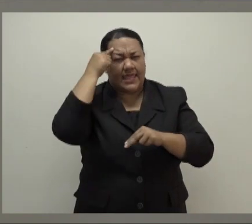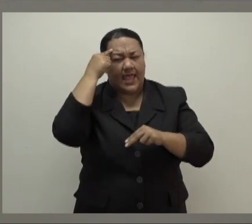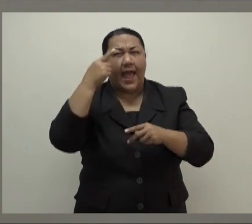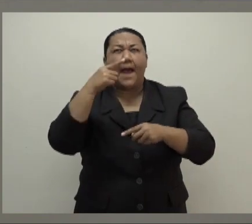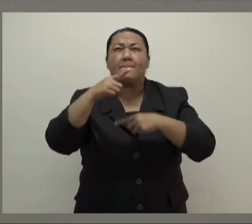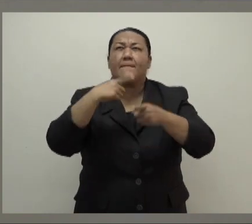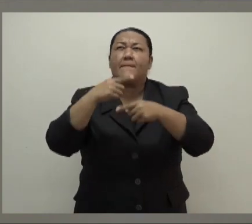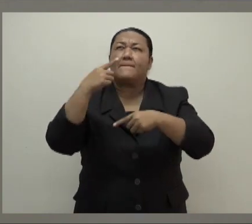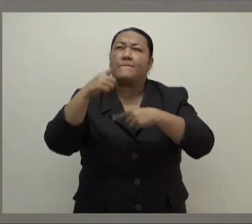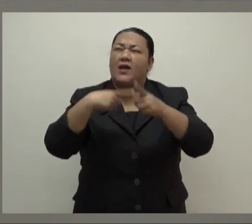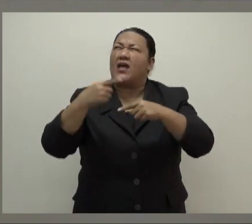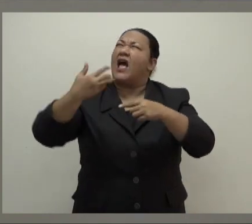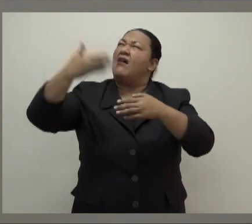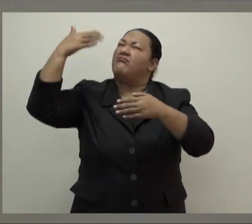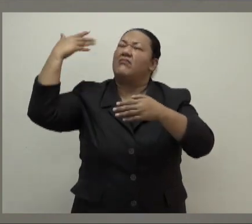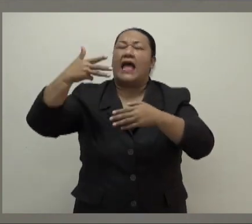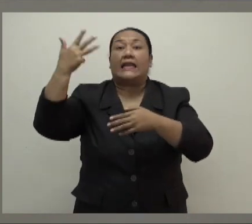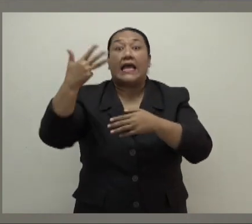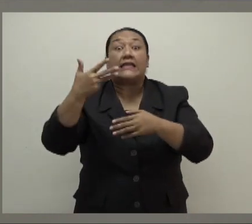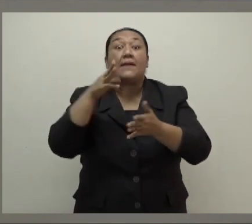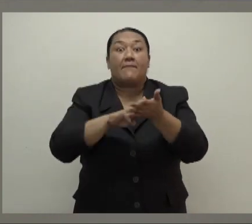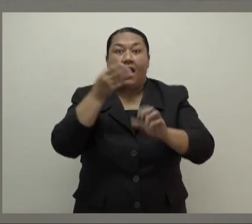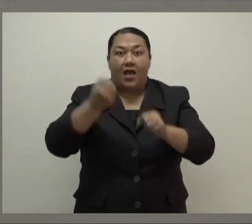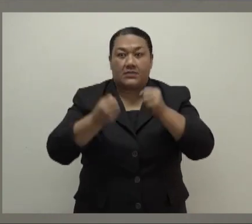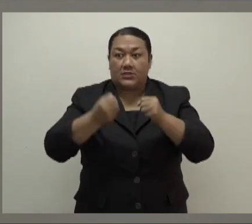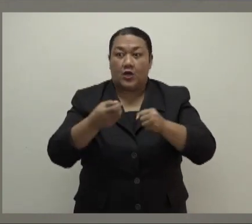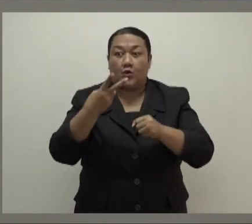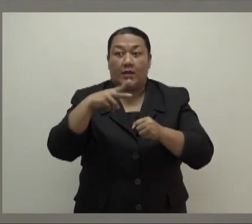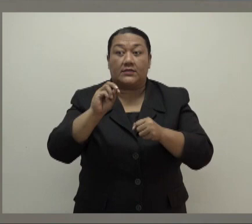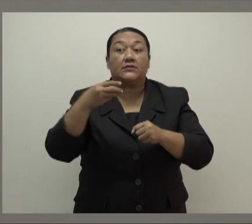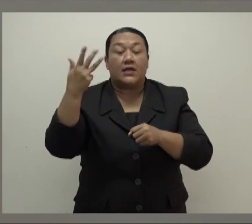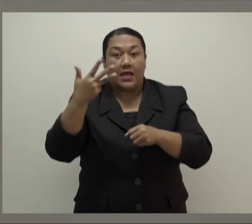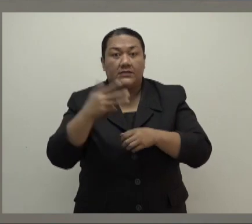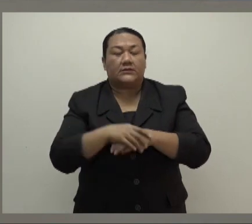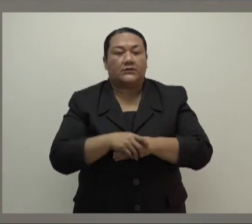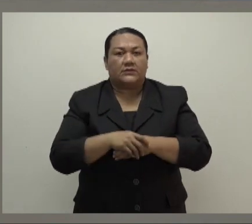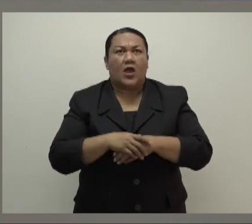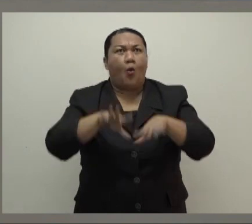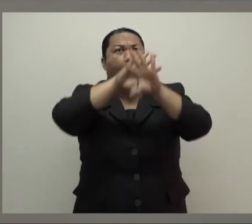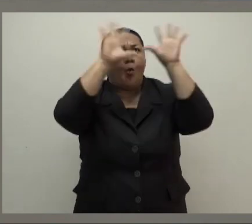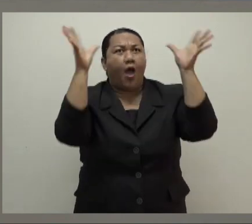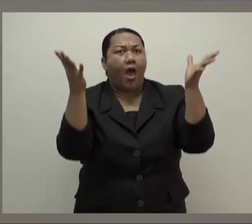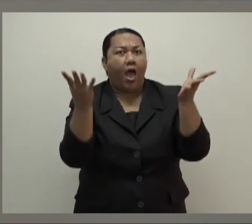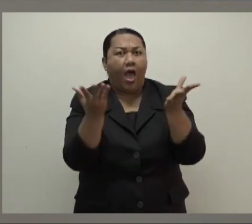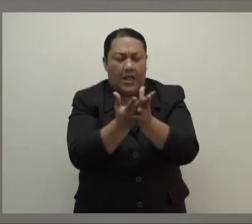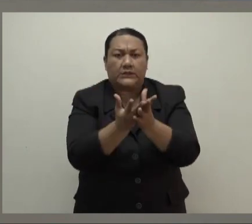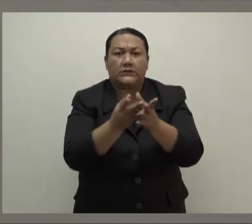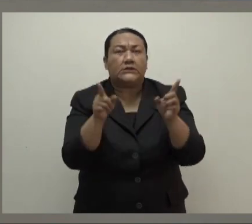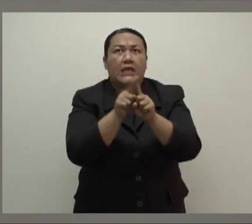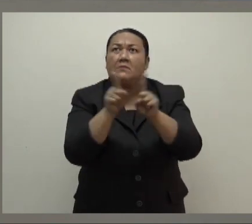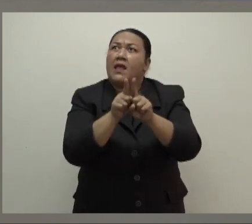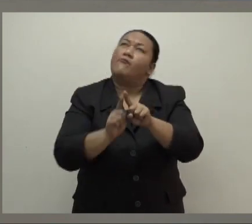19 March 2020, and everything that the world has endured since. The world has endured outbreaks of the virus,